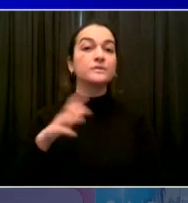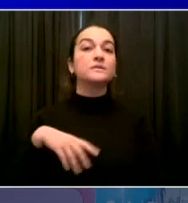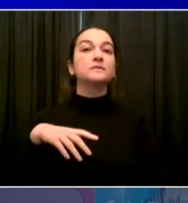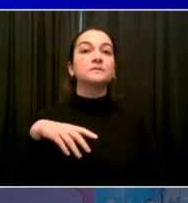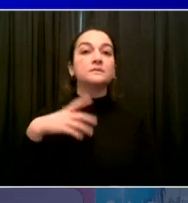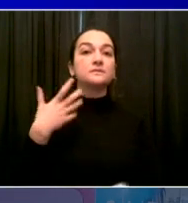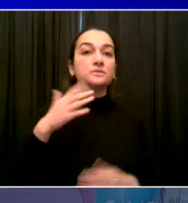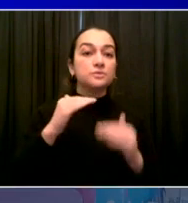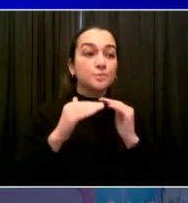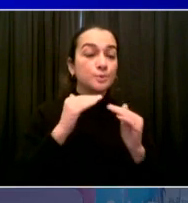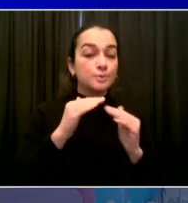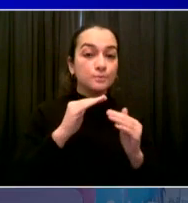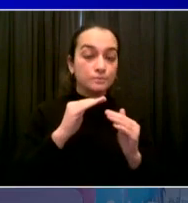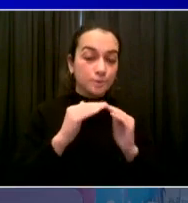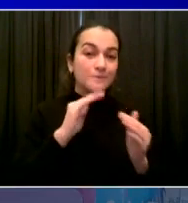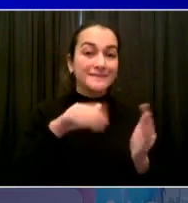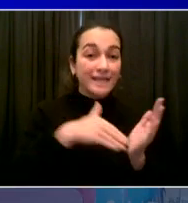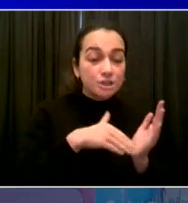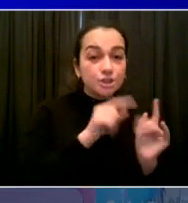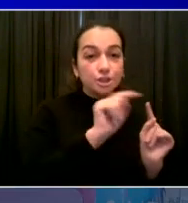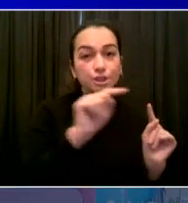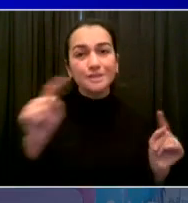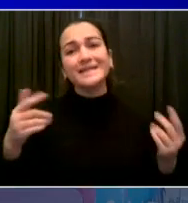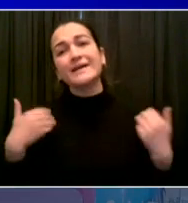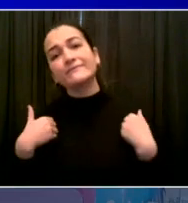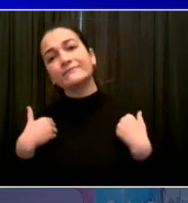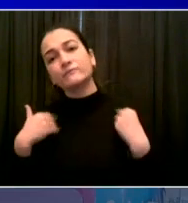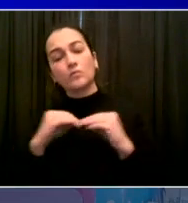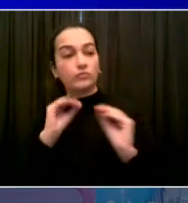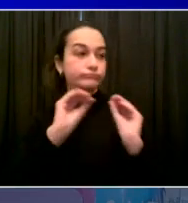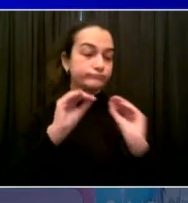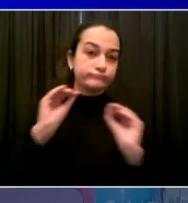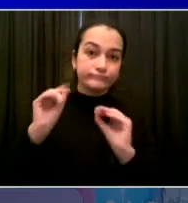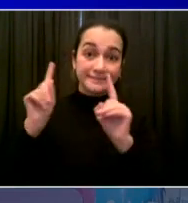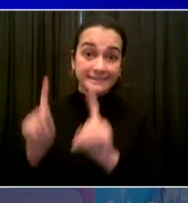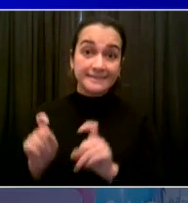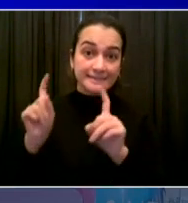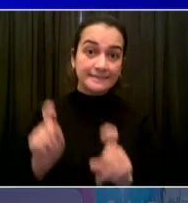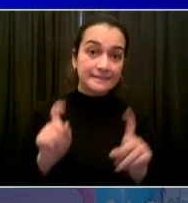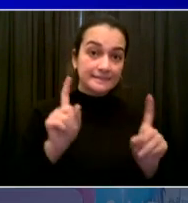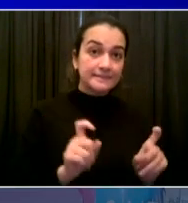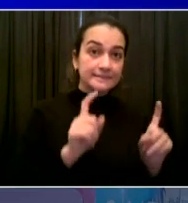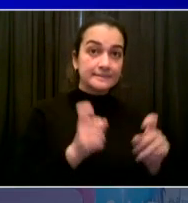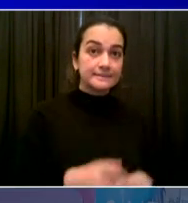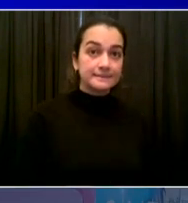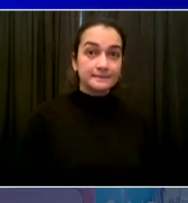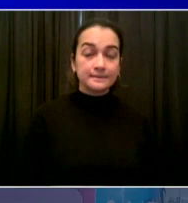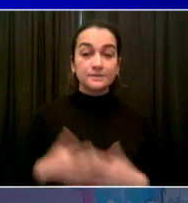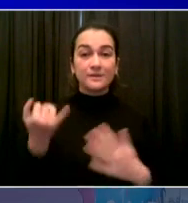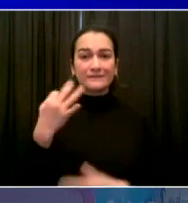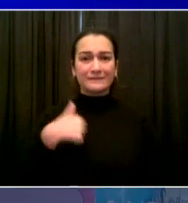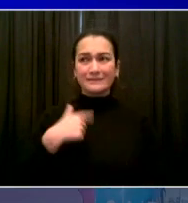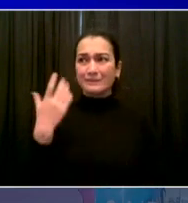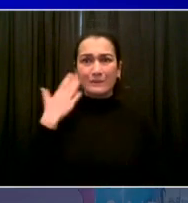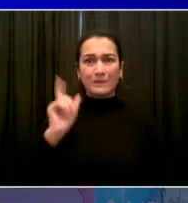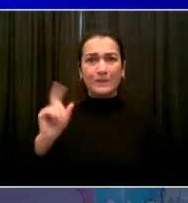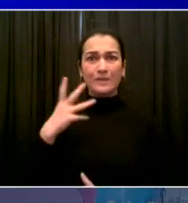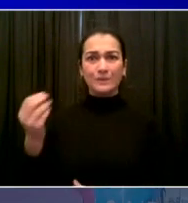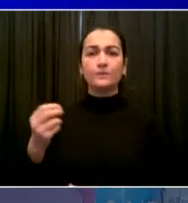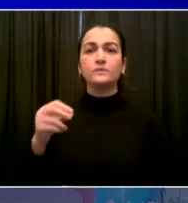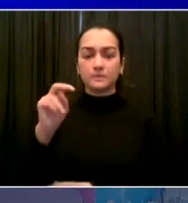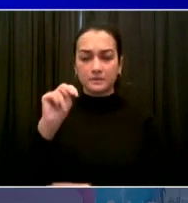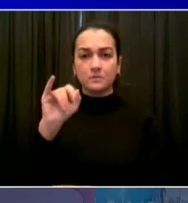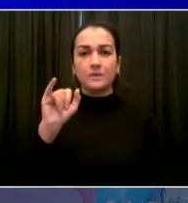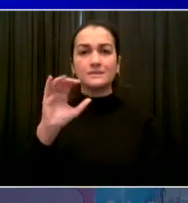find a site near you, you can go to nyc.gov slash COVID test. And we're going to keep expanding test capacity constantly